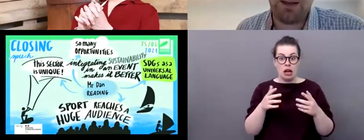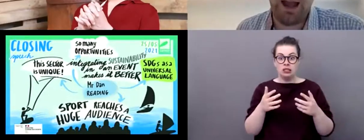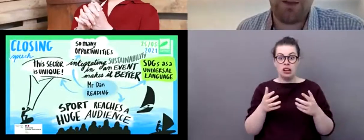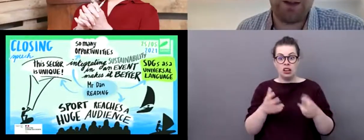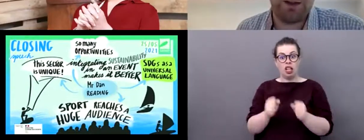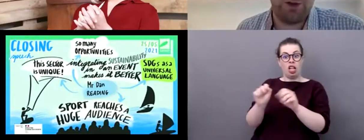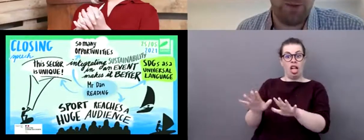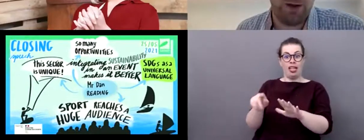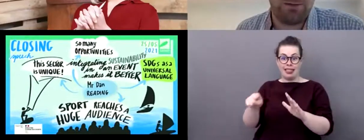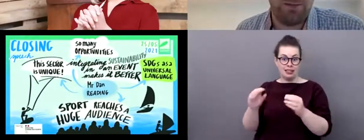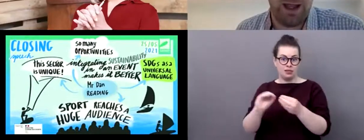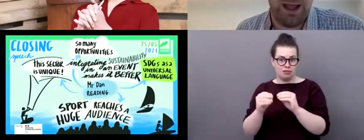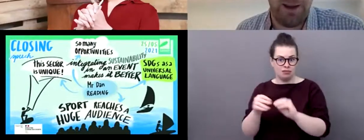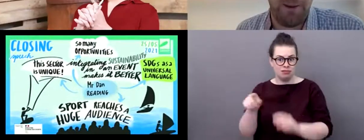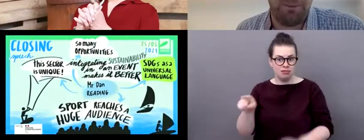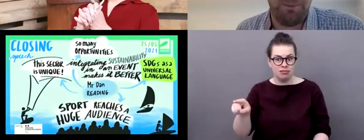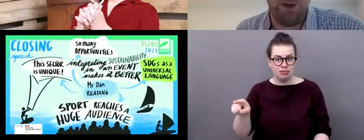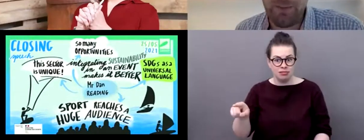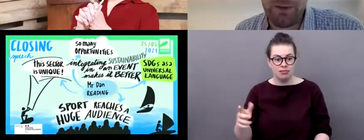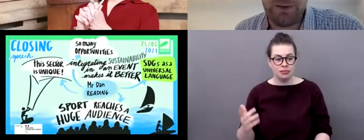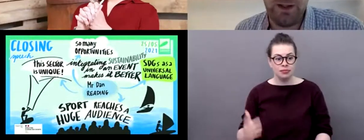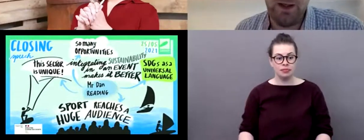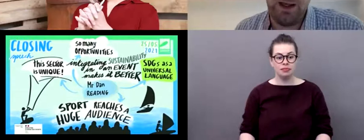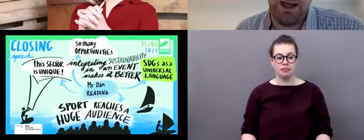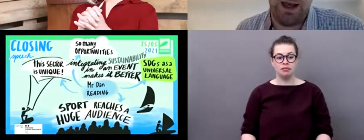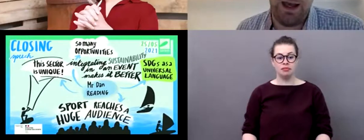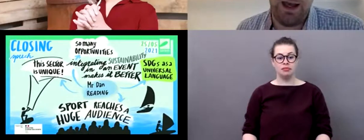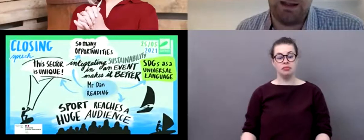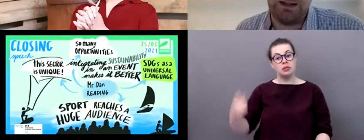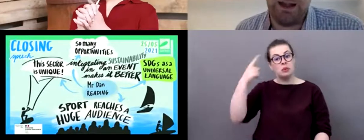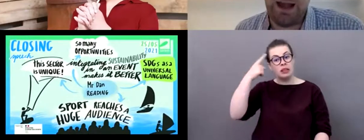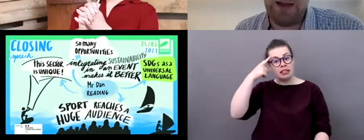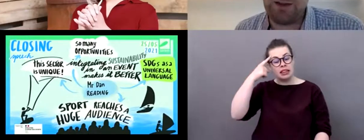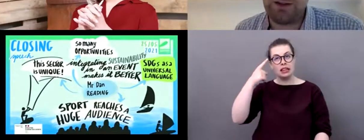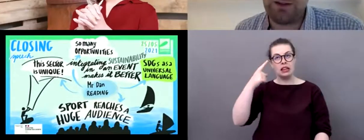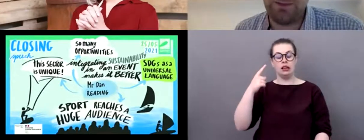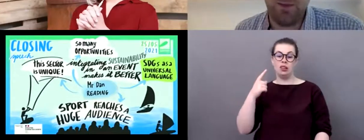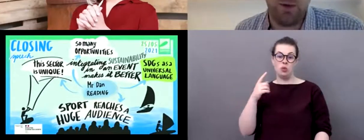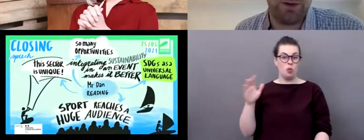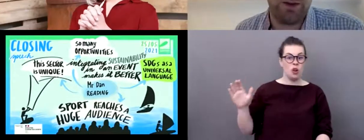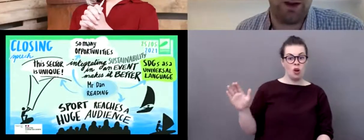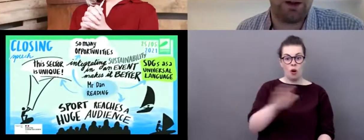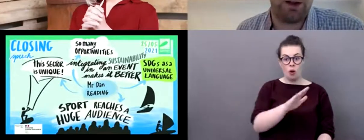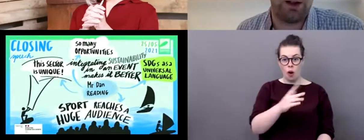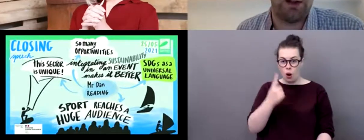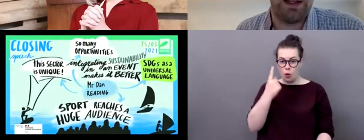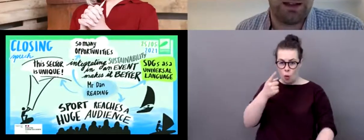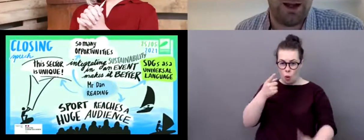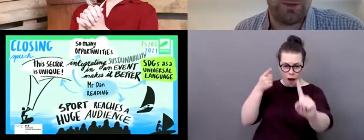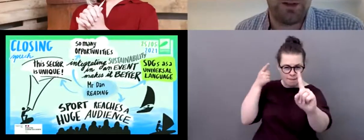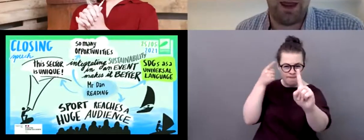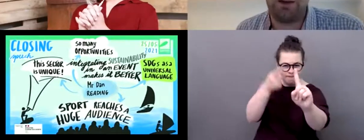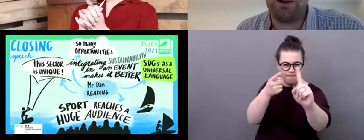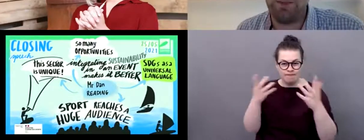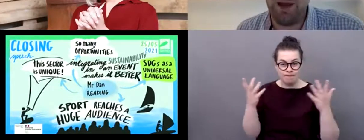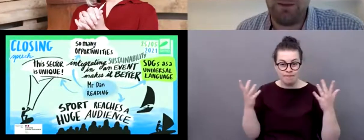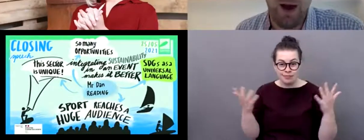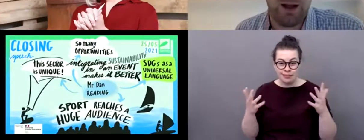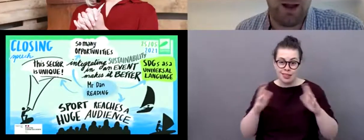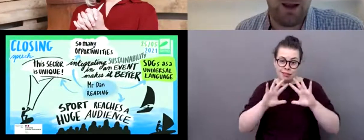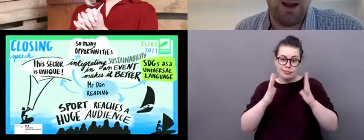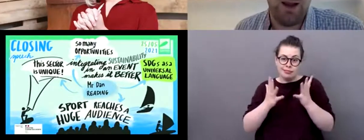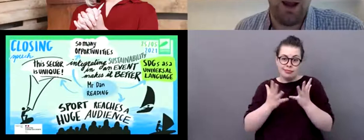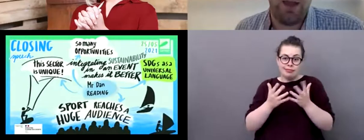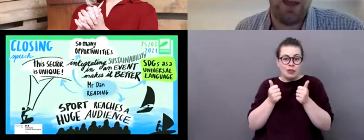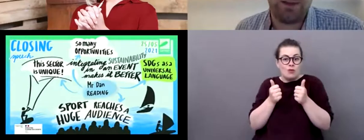I think having common, um, purpose, uh, and, and having sports that can link up together and partner.